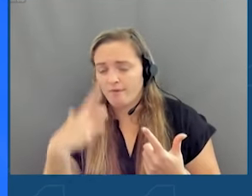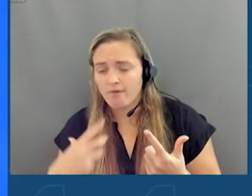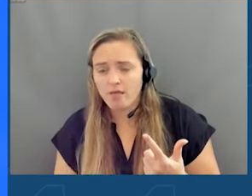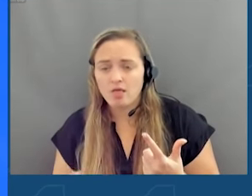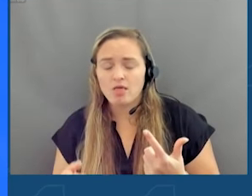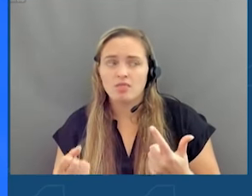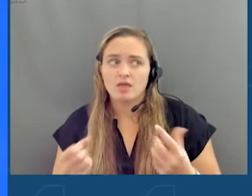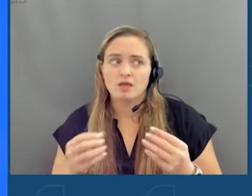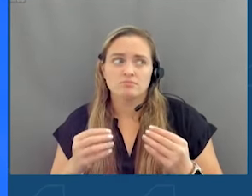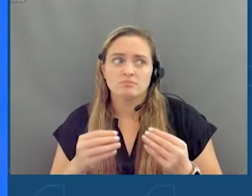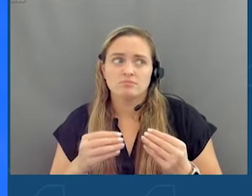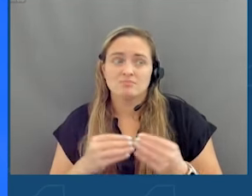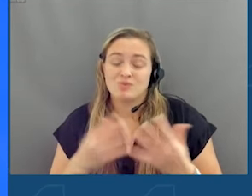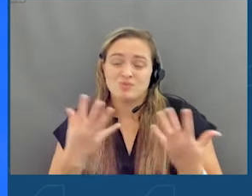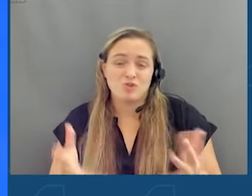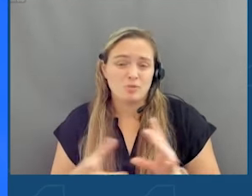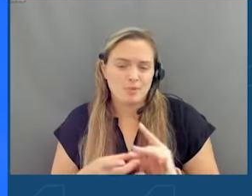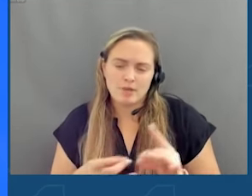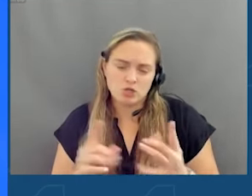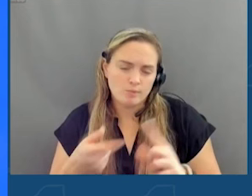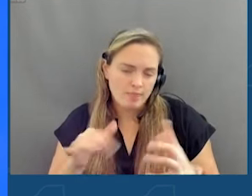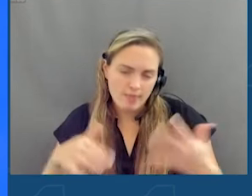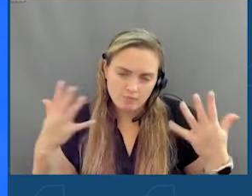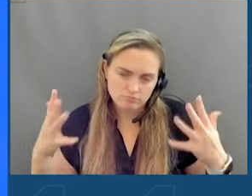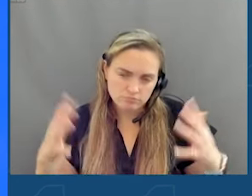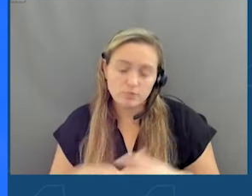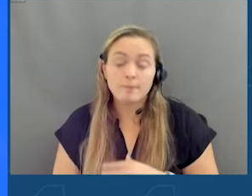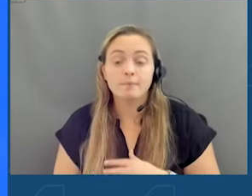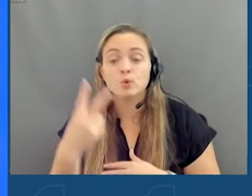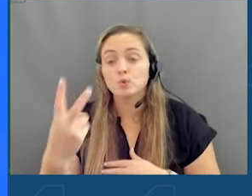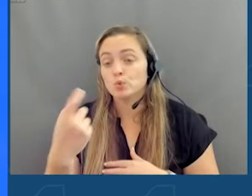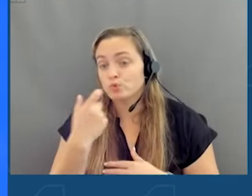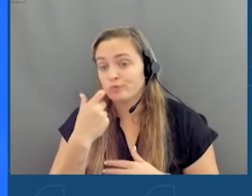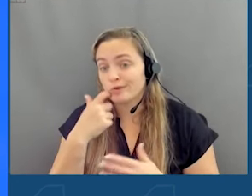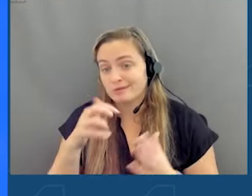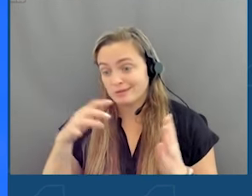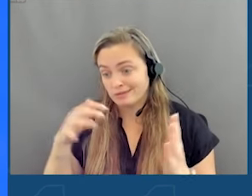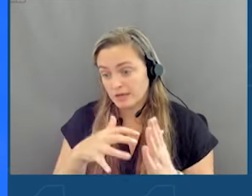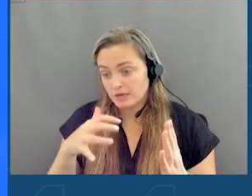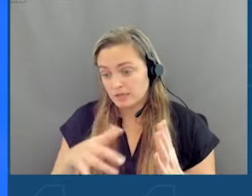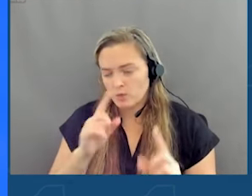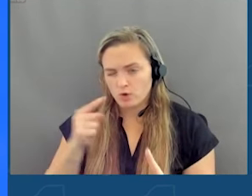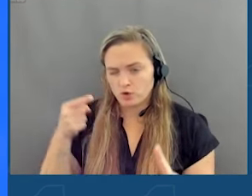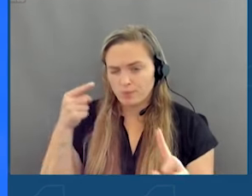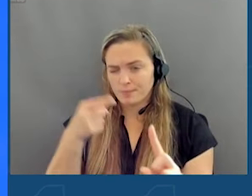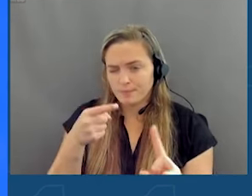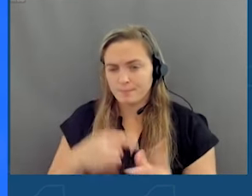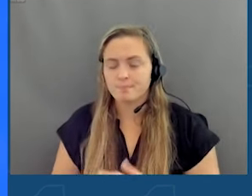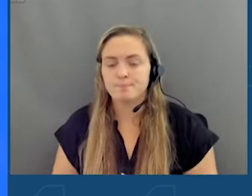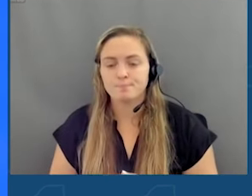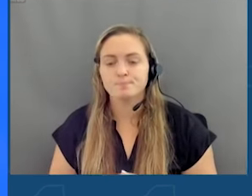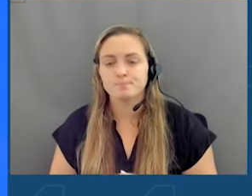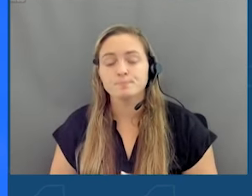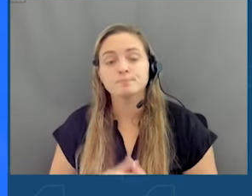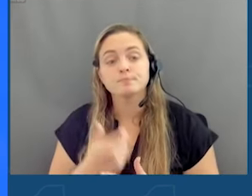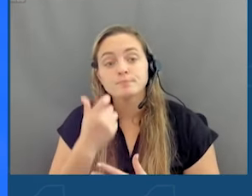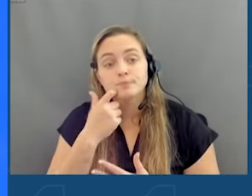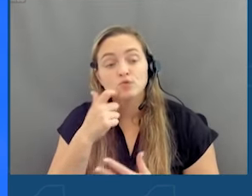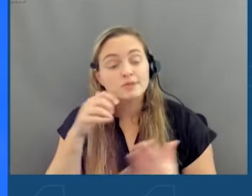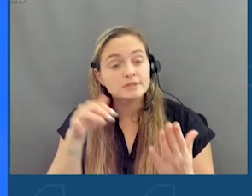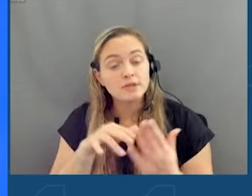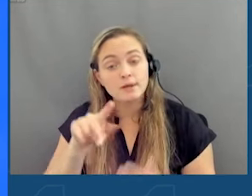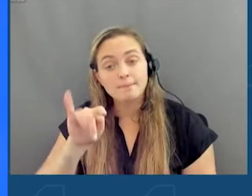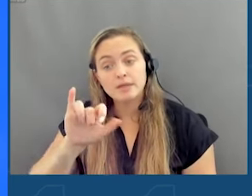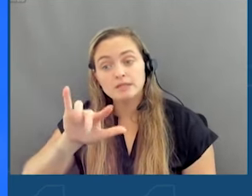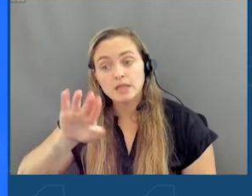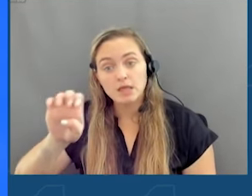so much has already been said about that. But there are two recent studies I want to point to as well. A recent study by Pixely found